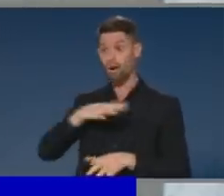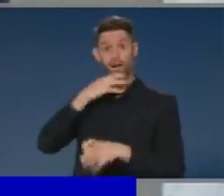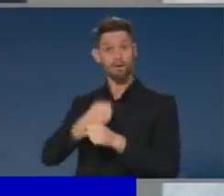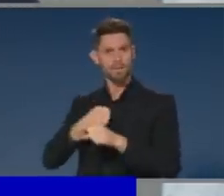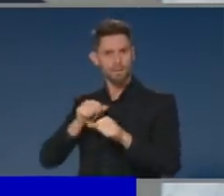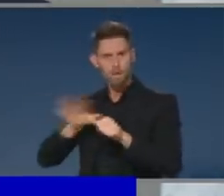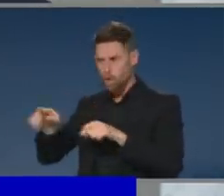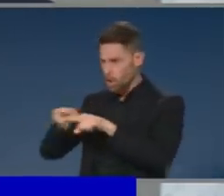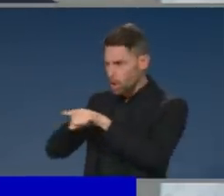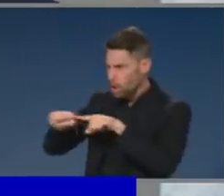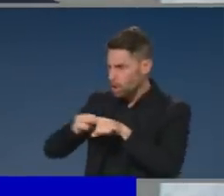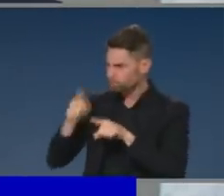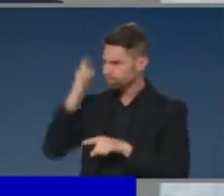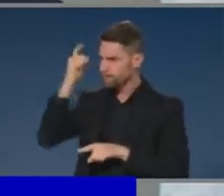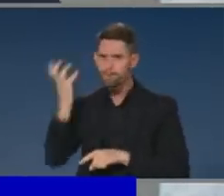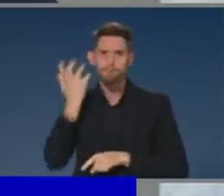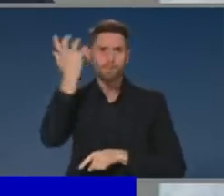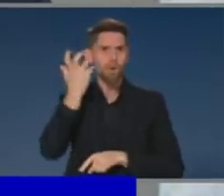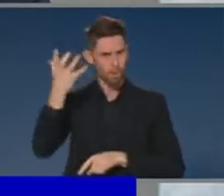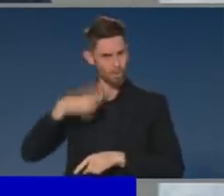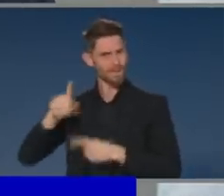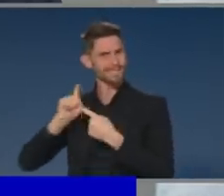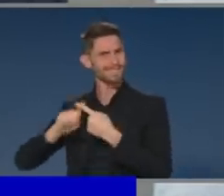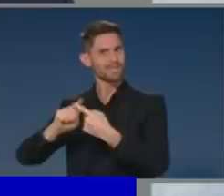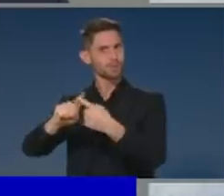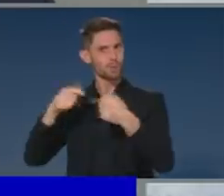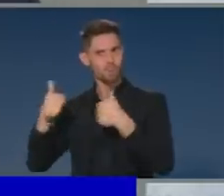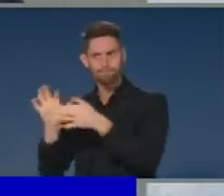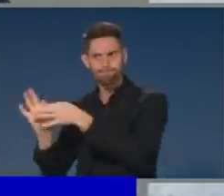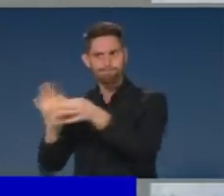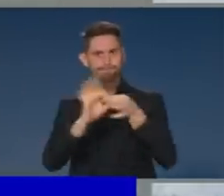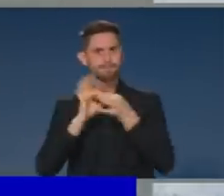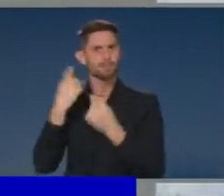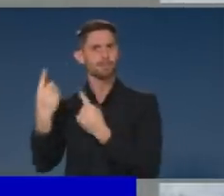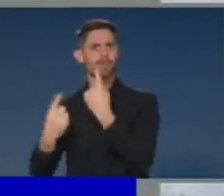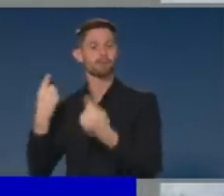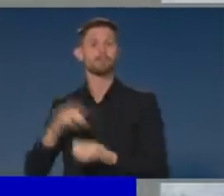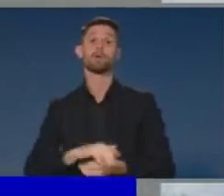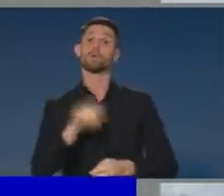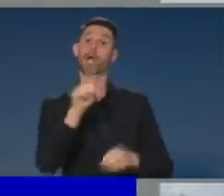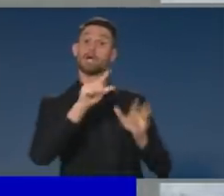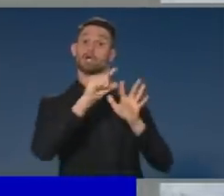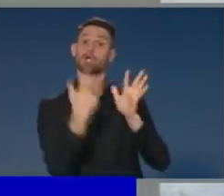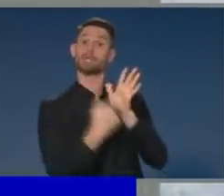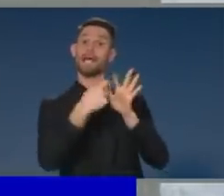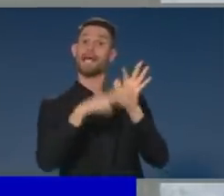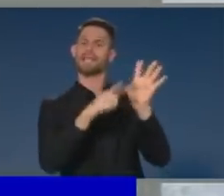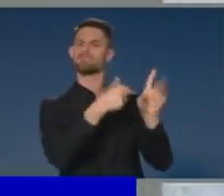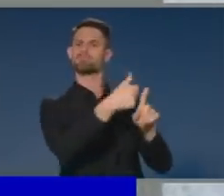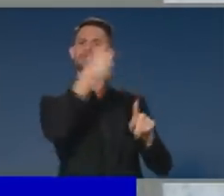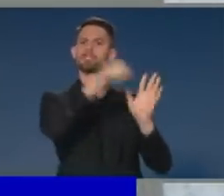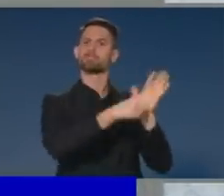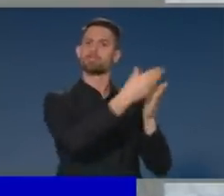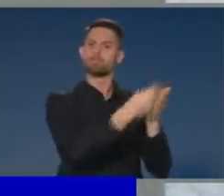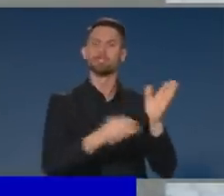in the weeks and months ahead. Today, the National Cabinet was briefed by Dr Kennedy, the Head of Treasury, Dr Lowe, the Head